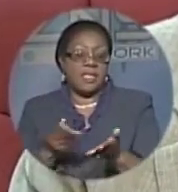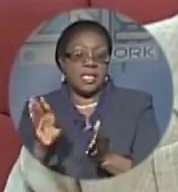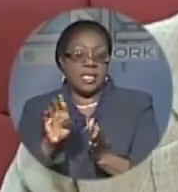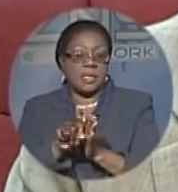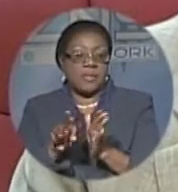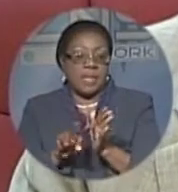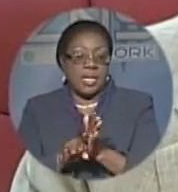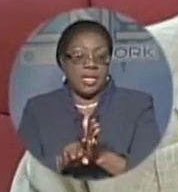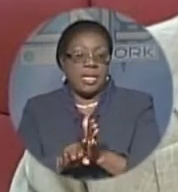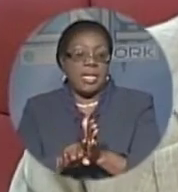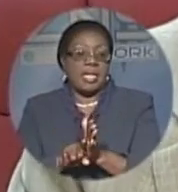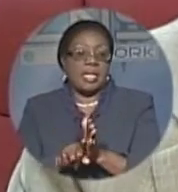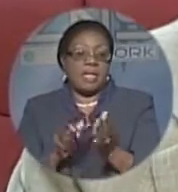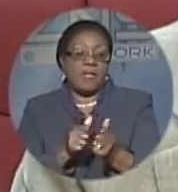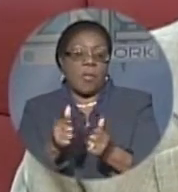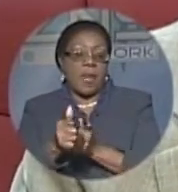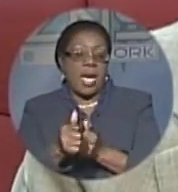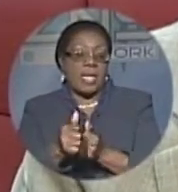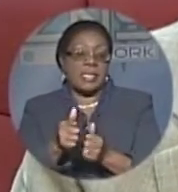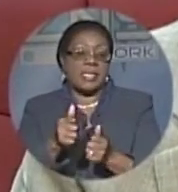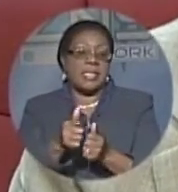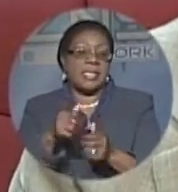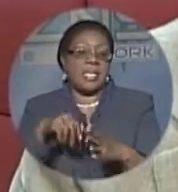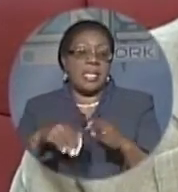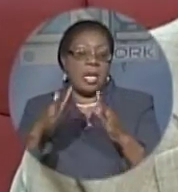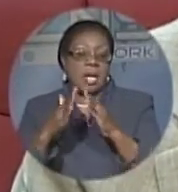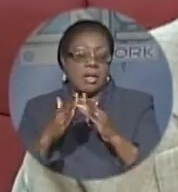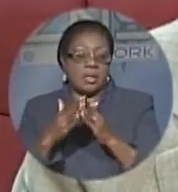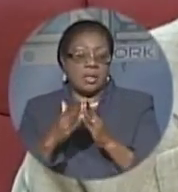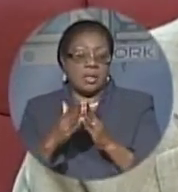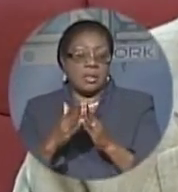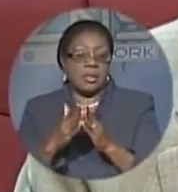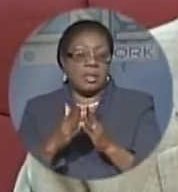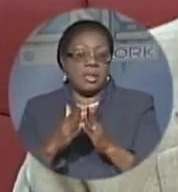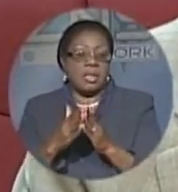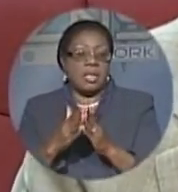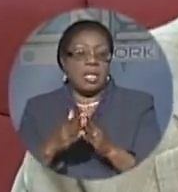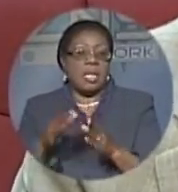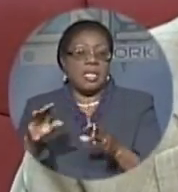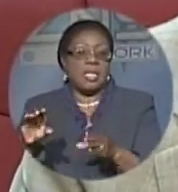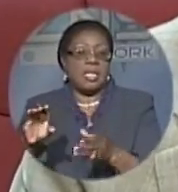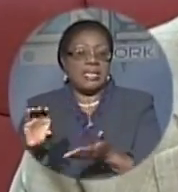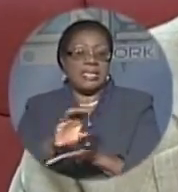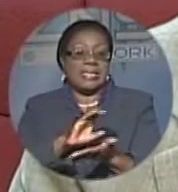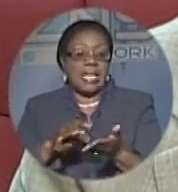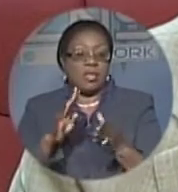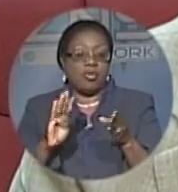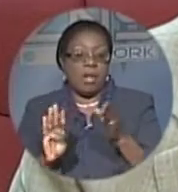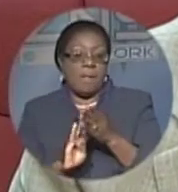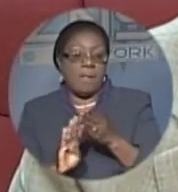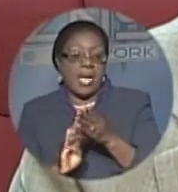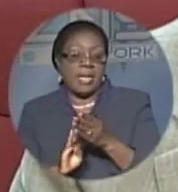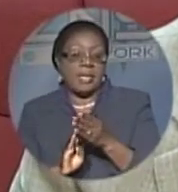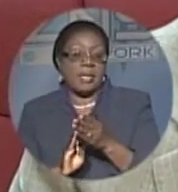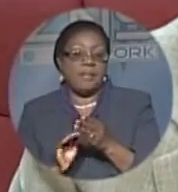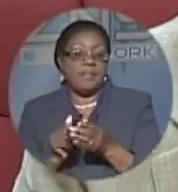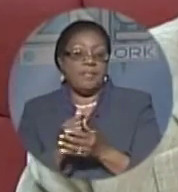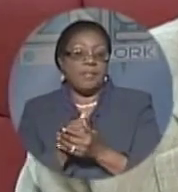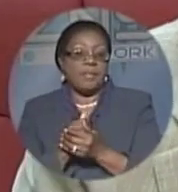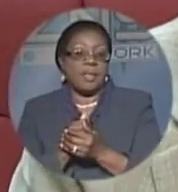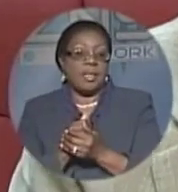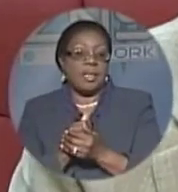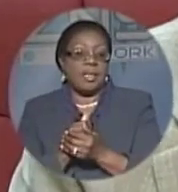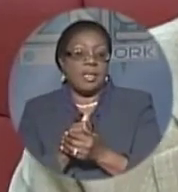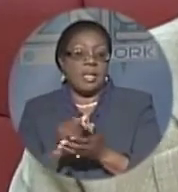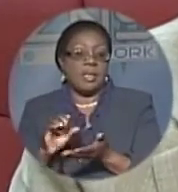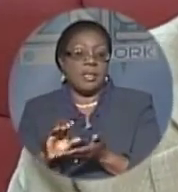Senate that we still have to pass in the House of Assembly relating to the payment systems bill. The central bankers reviewed and the